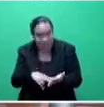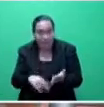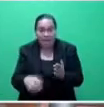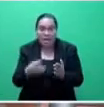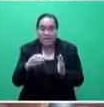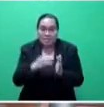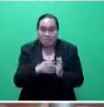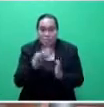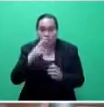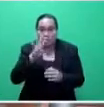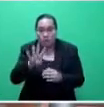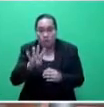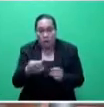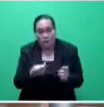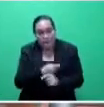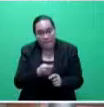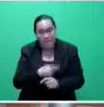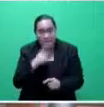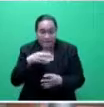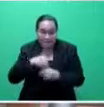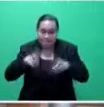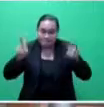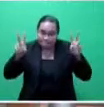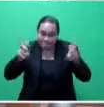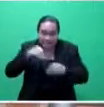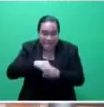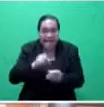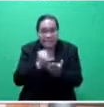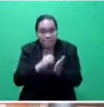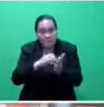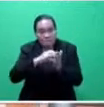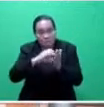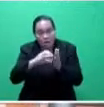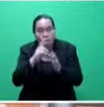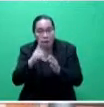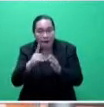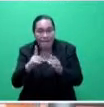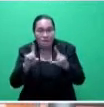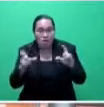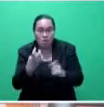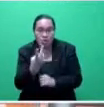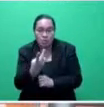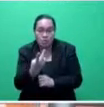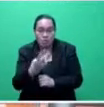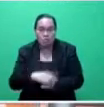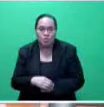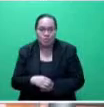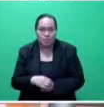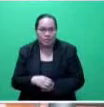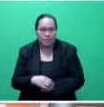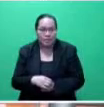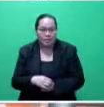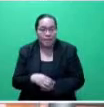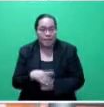and it says, in subsection 1, which is close to, in subsection 1, in the Sherpa